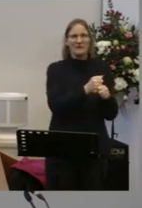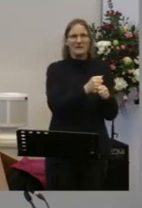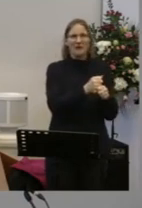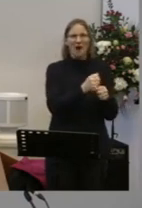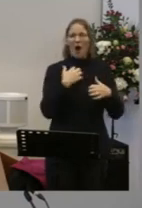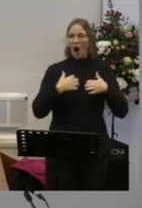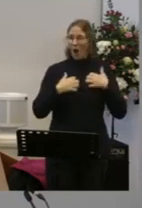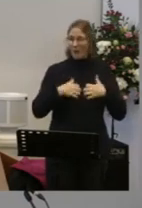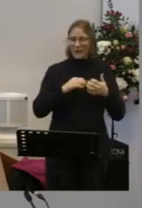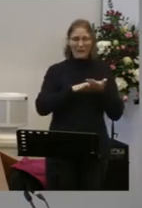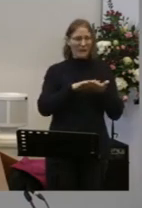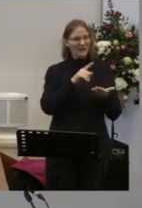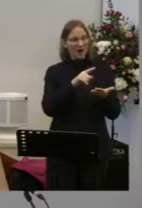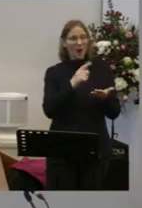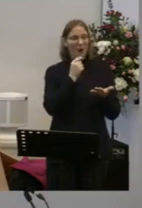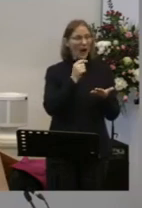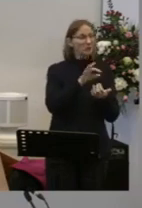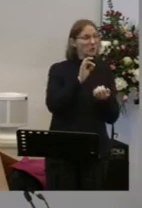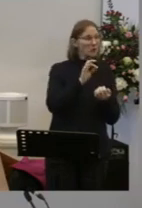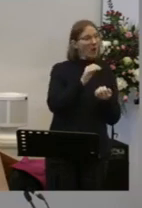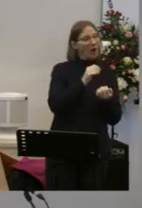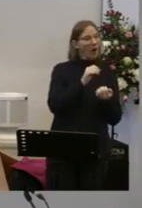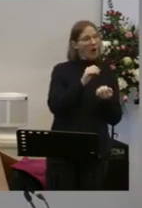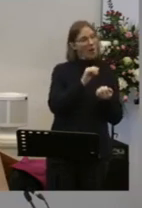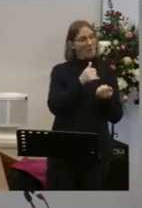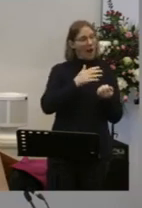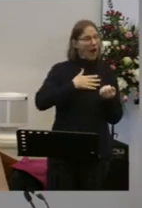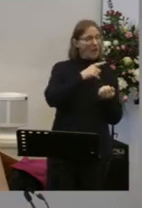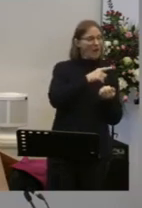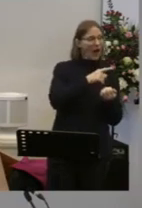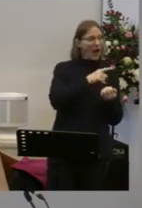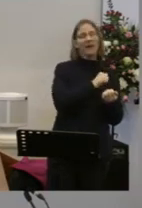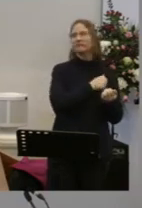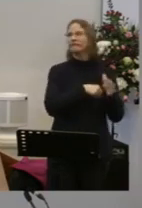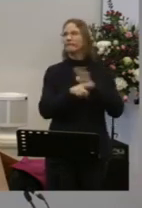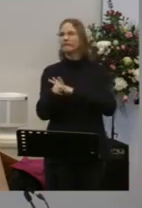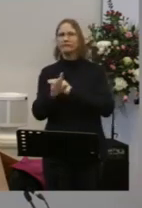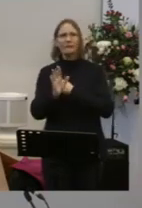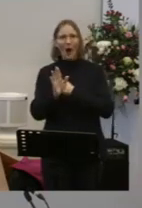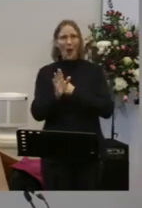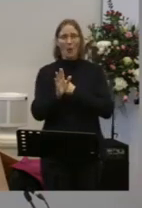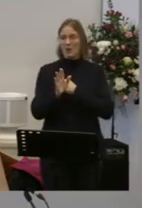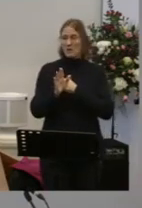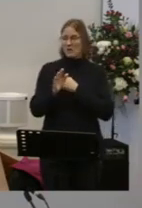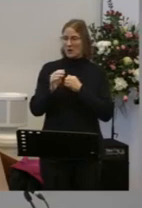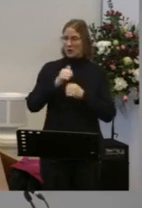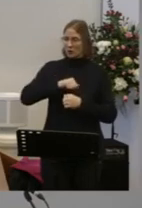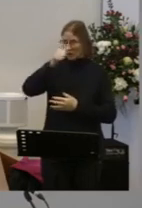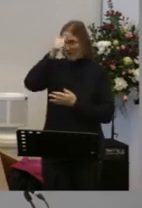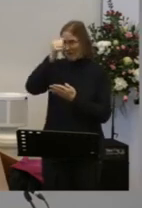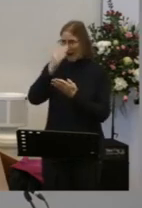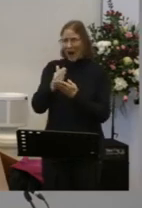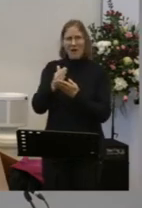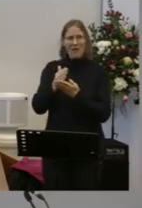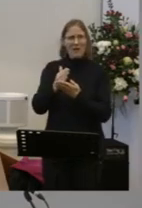your own convenience Our faith is who we are It is our core identity It should be the first and